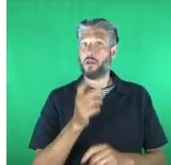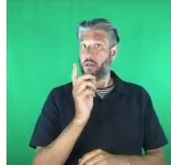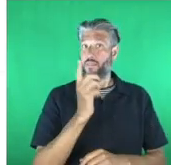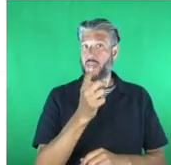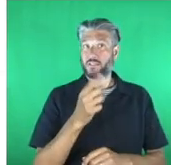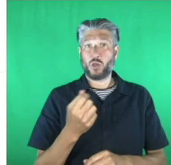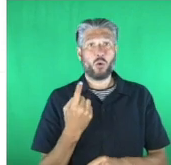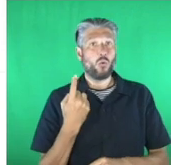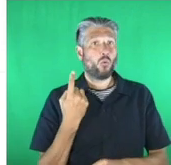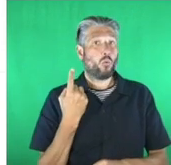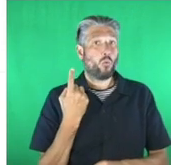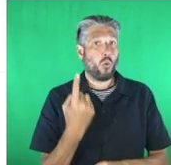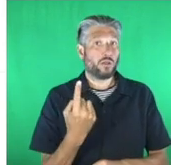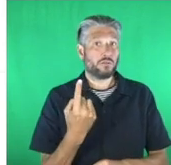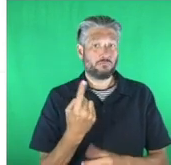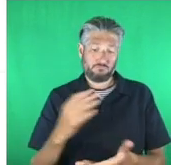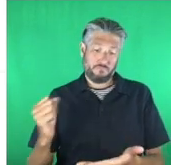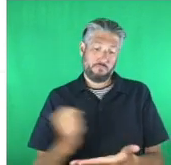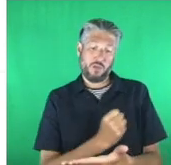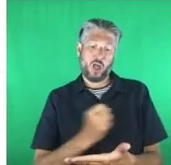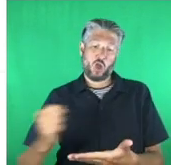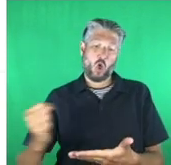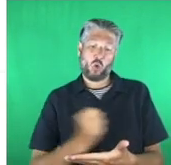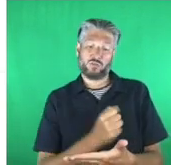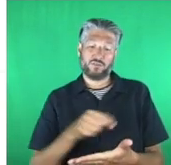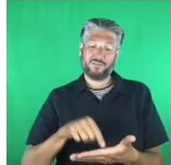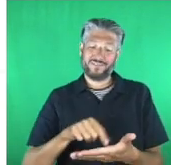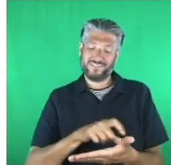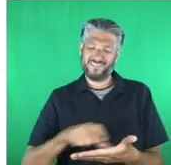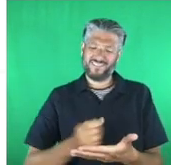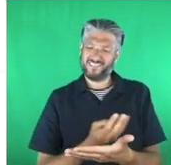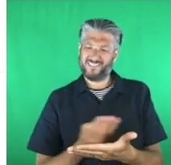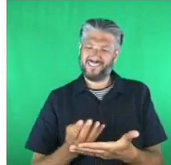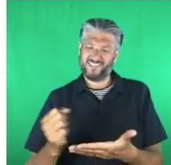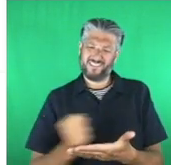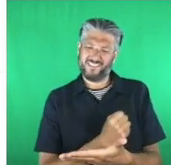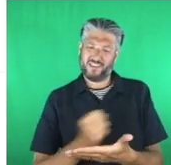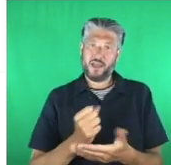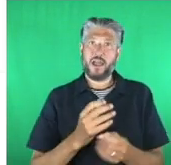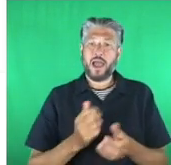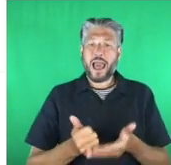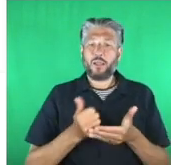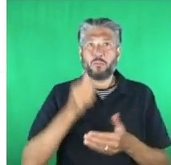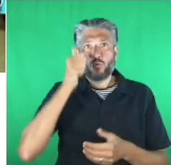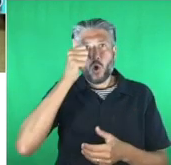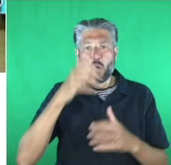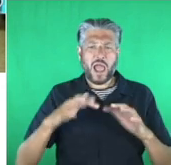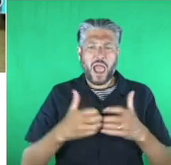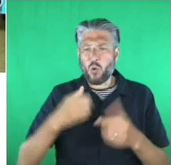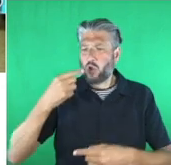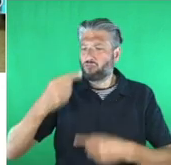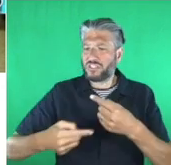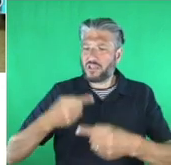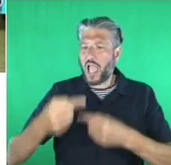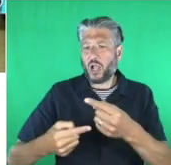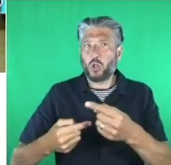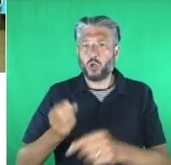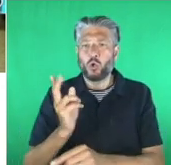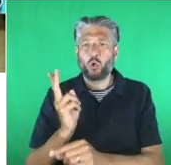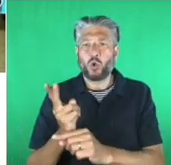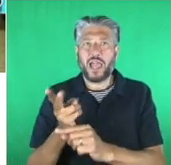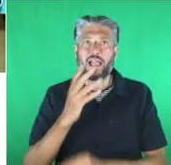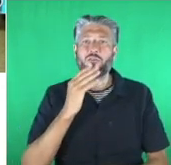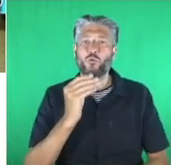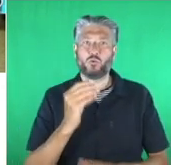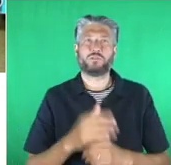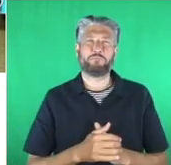barcode scanning to tell people how and what to recycle reuse and reduce inspired by the problems faced by his